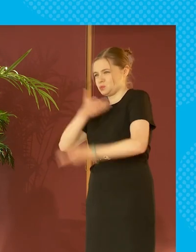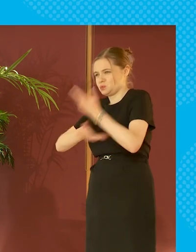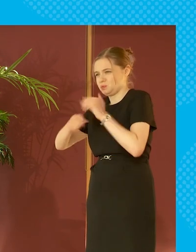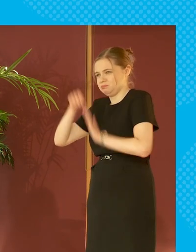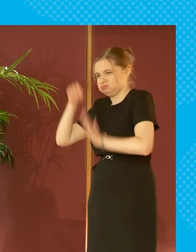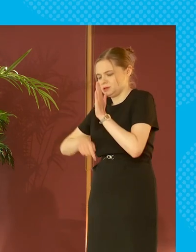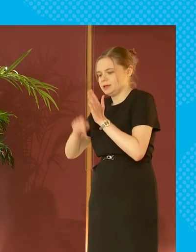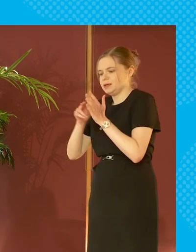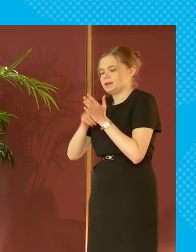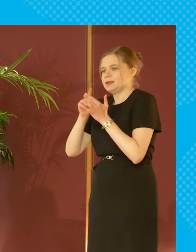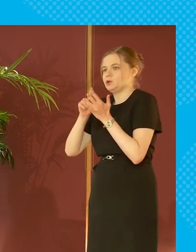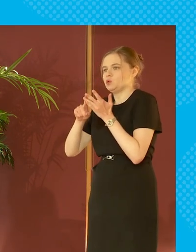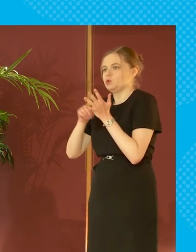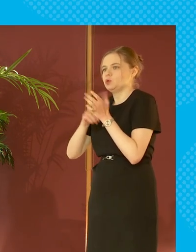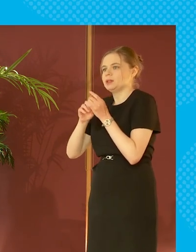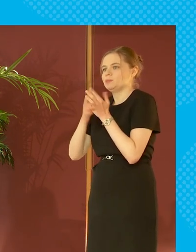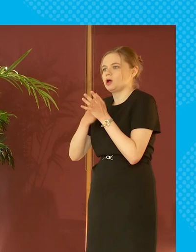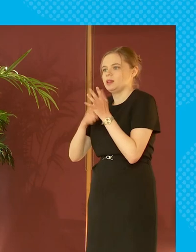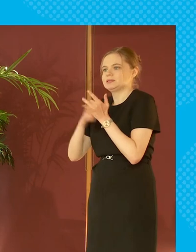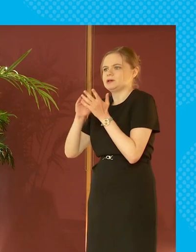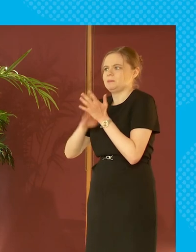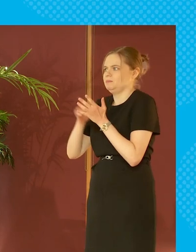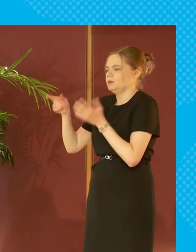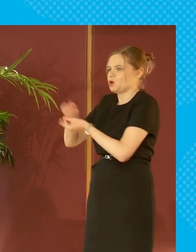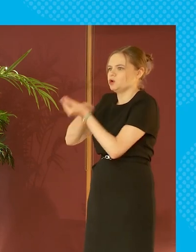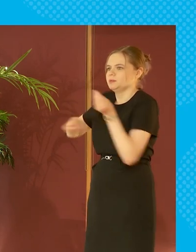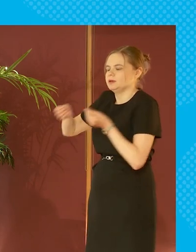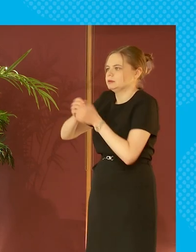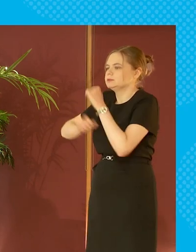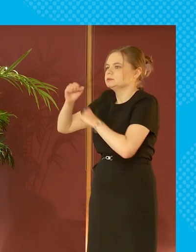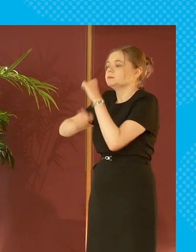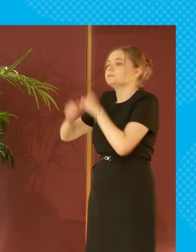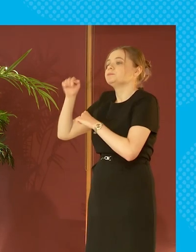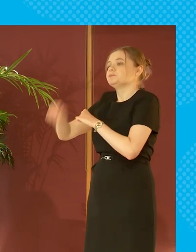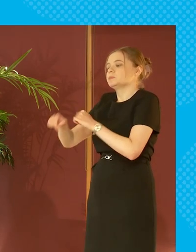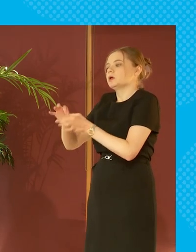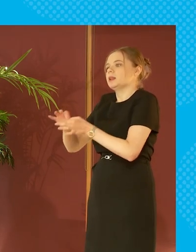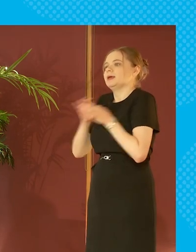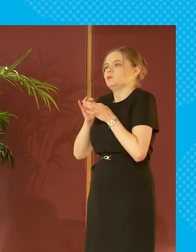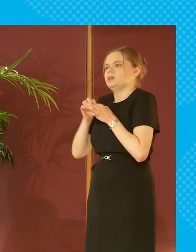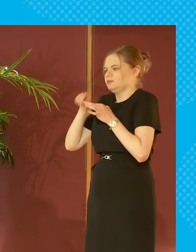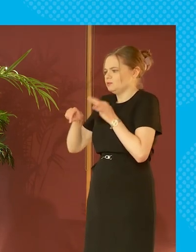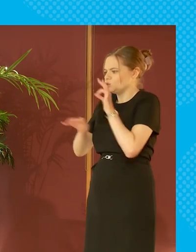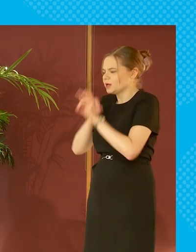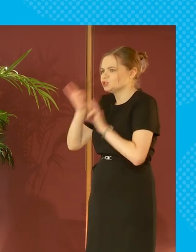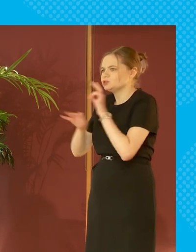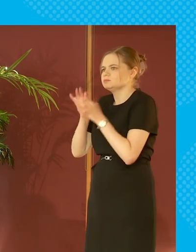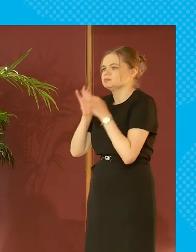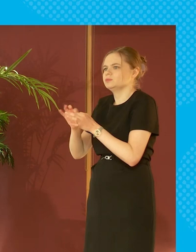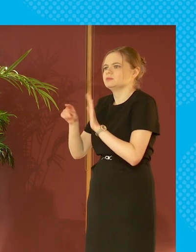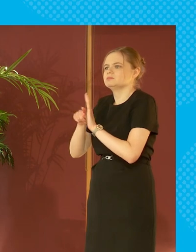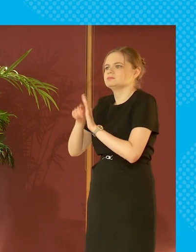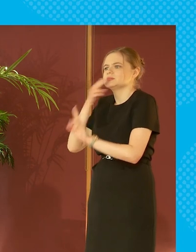lot in that you know neoliberalism the structure of our economy i think ties in very closely with with the questions around stigma